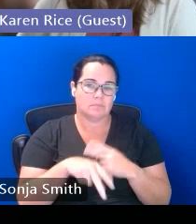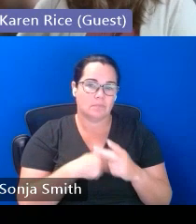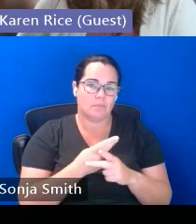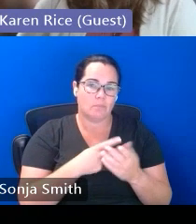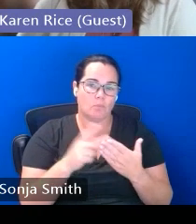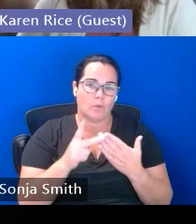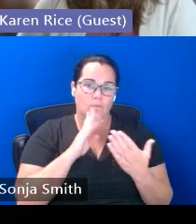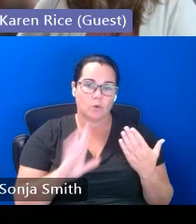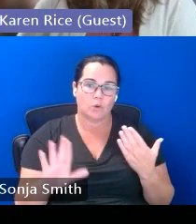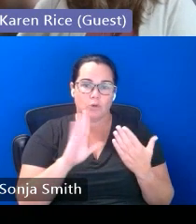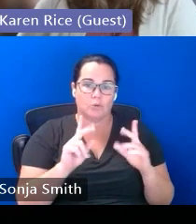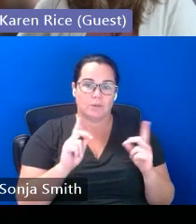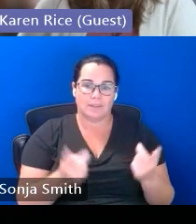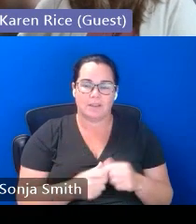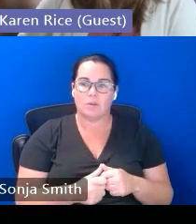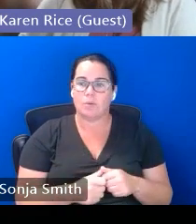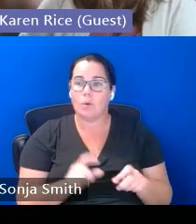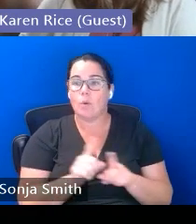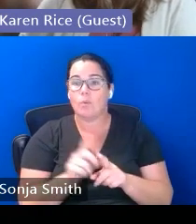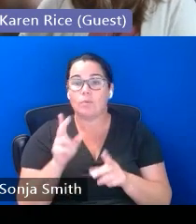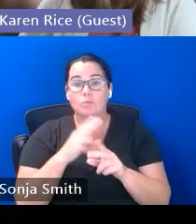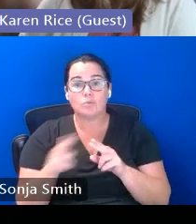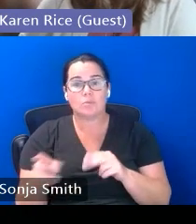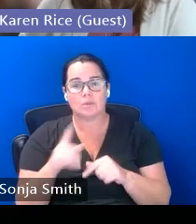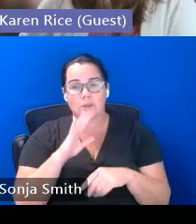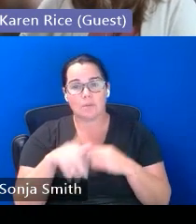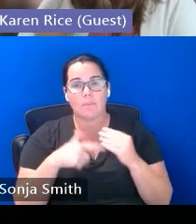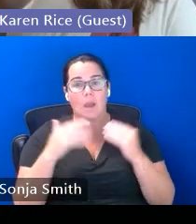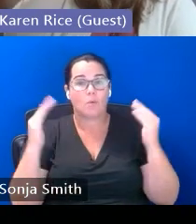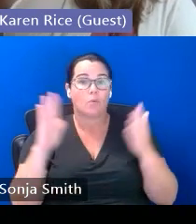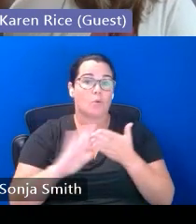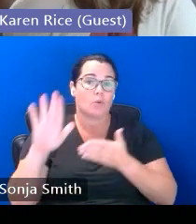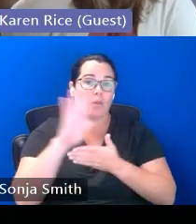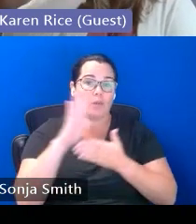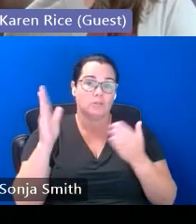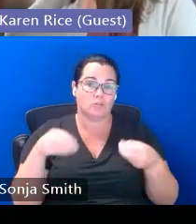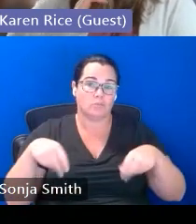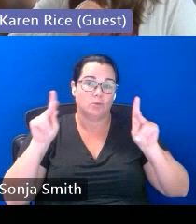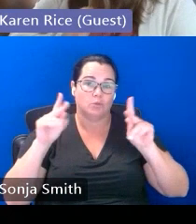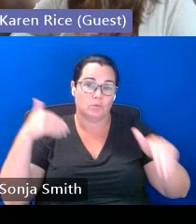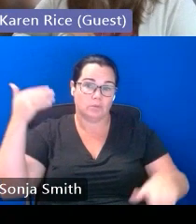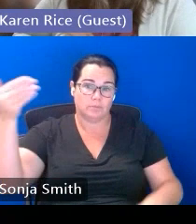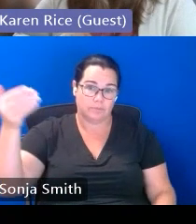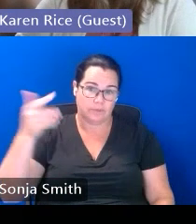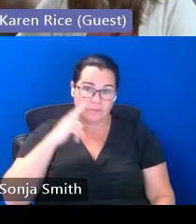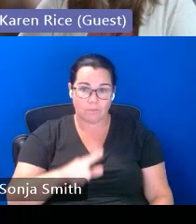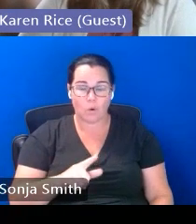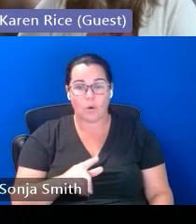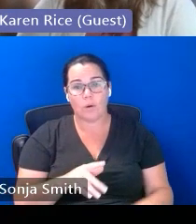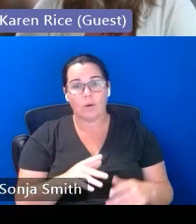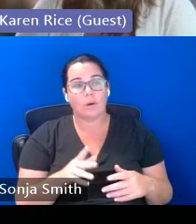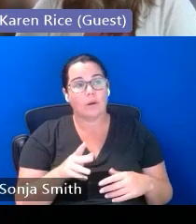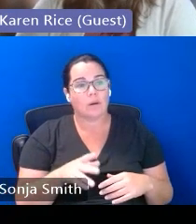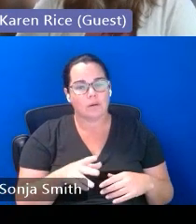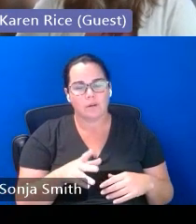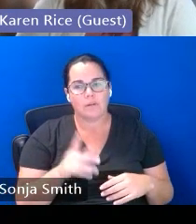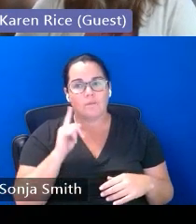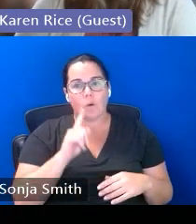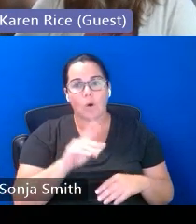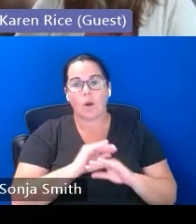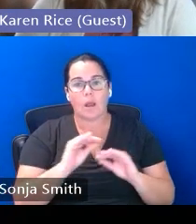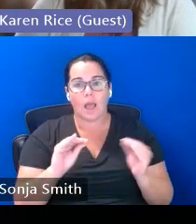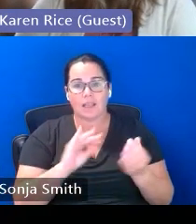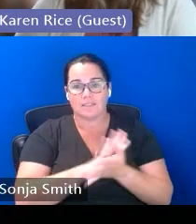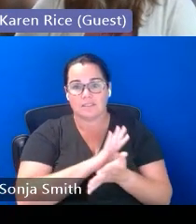all right i want to very quickly talk about higher education opportunities um on the next slide for unaccompanied um sorry for undocumented youth